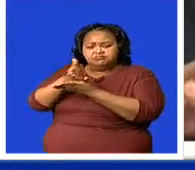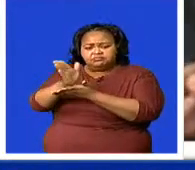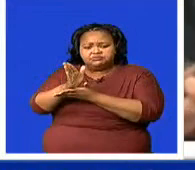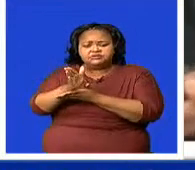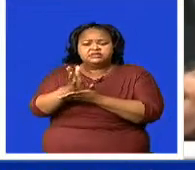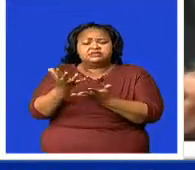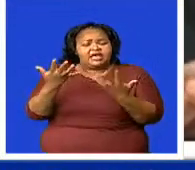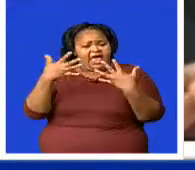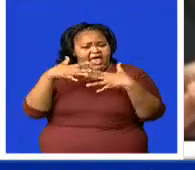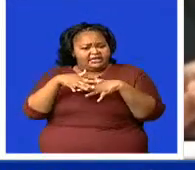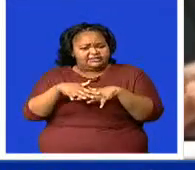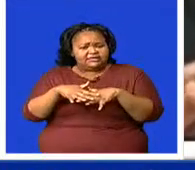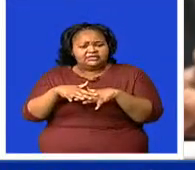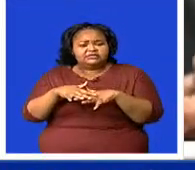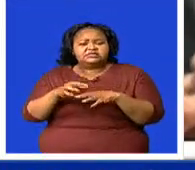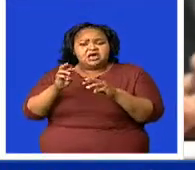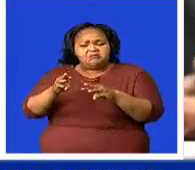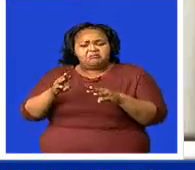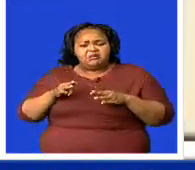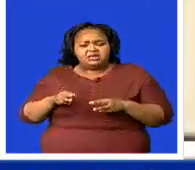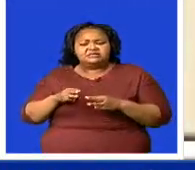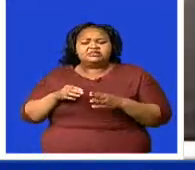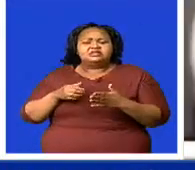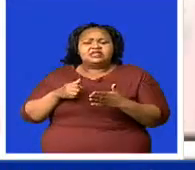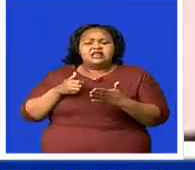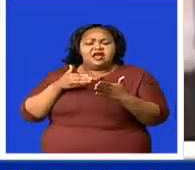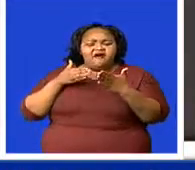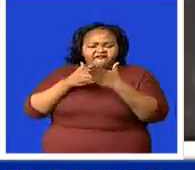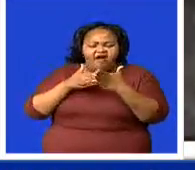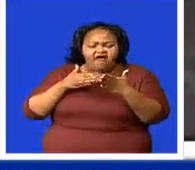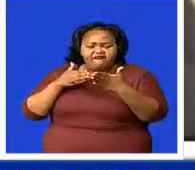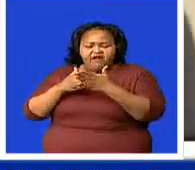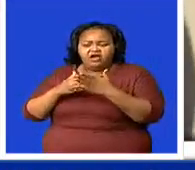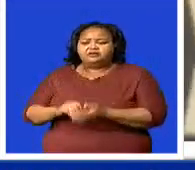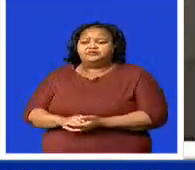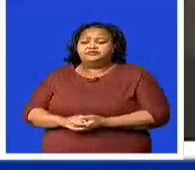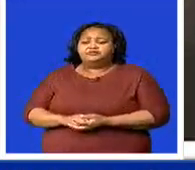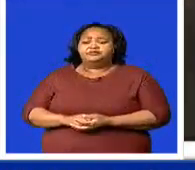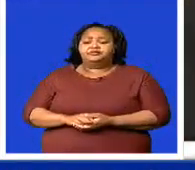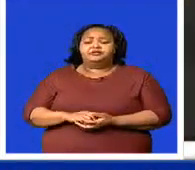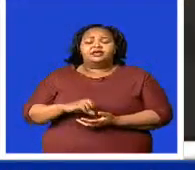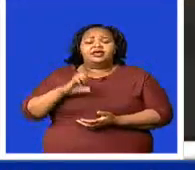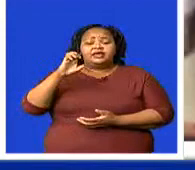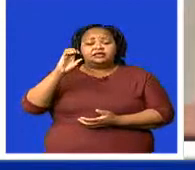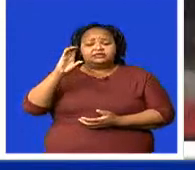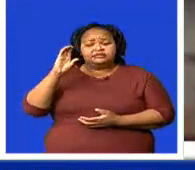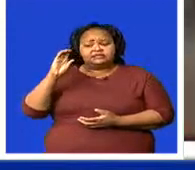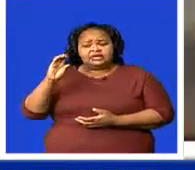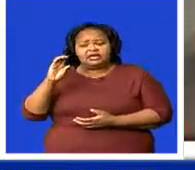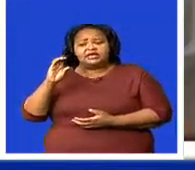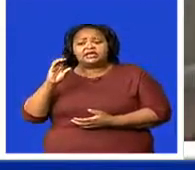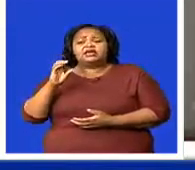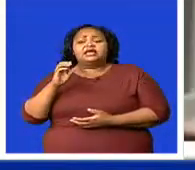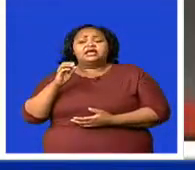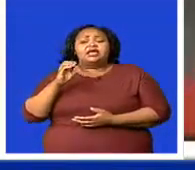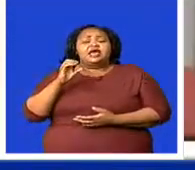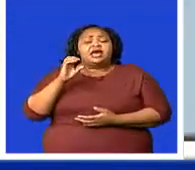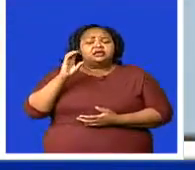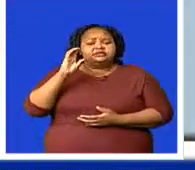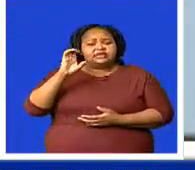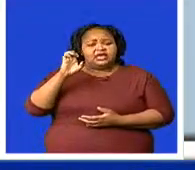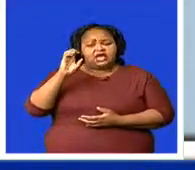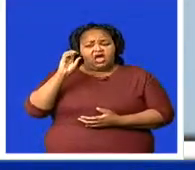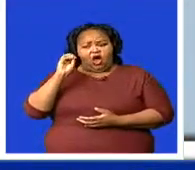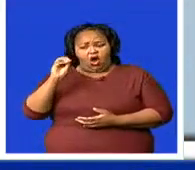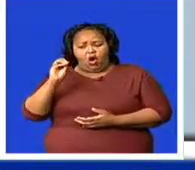places in the kingdom. EEC-COM Chief Executive Office, Amvila Wembe, Lamini, highlighted some of the works that